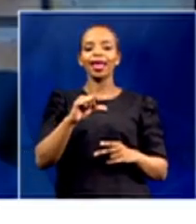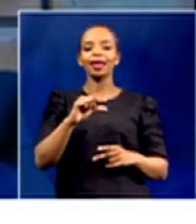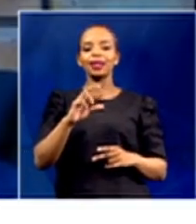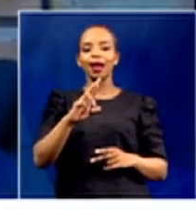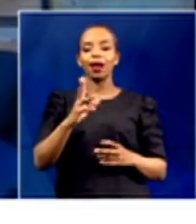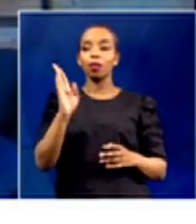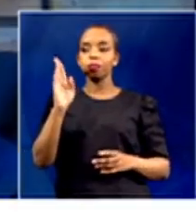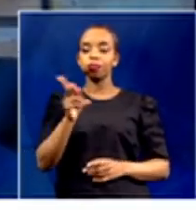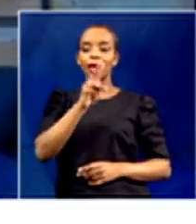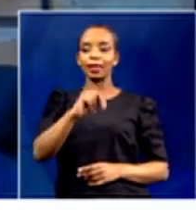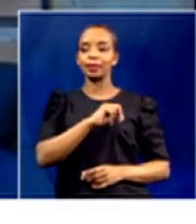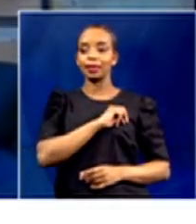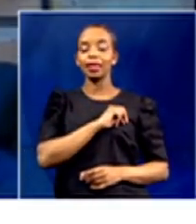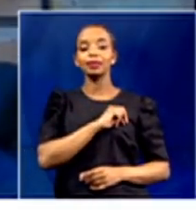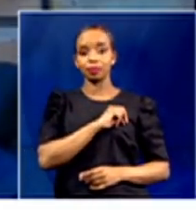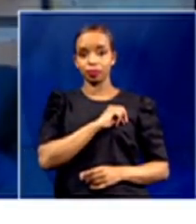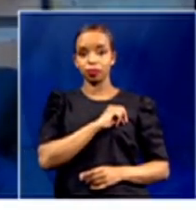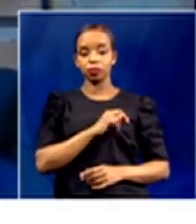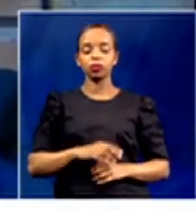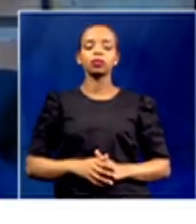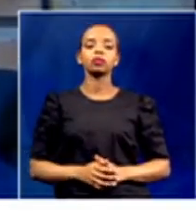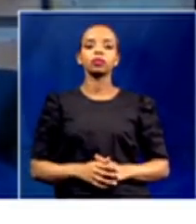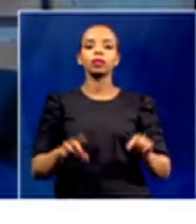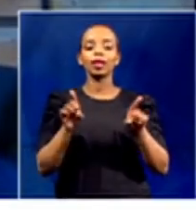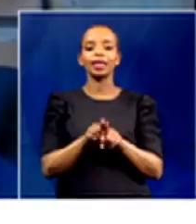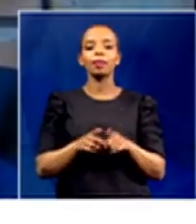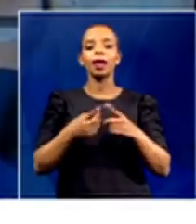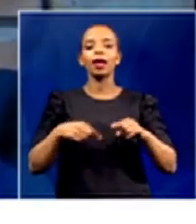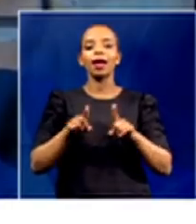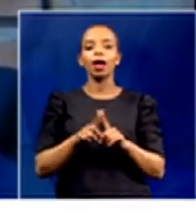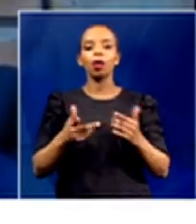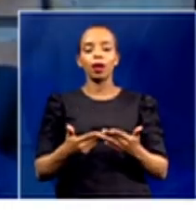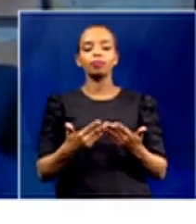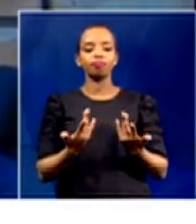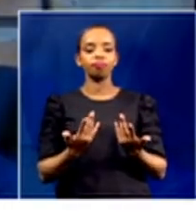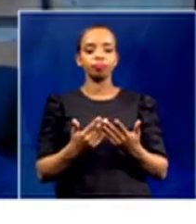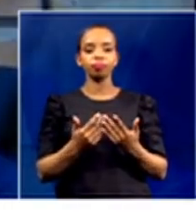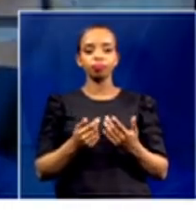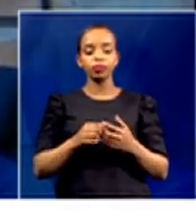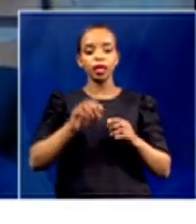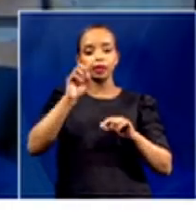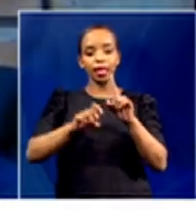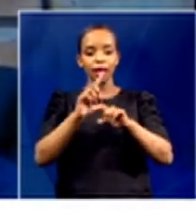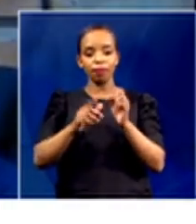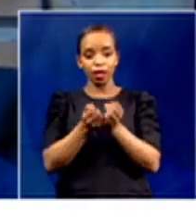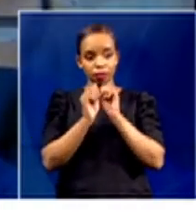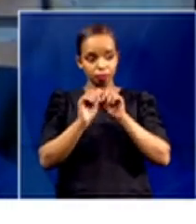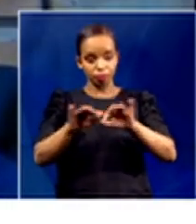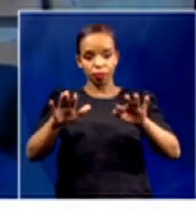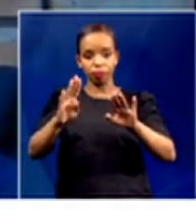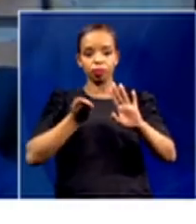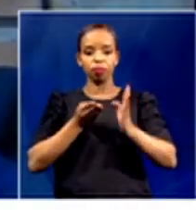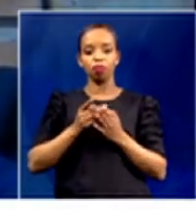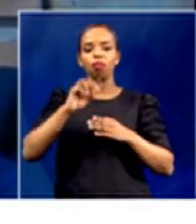that is a clear indication that, of course, our survey was credible. It was correct. But the fact that the ministry themselves